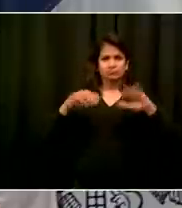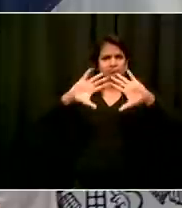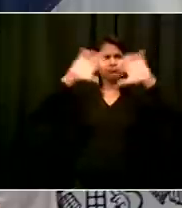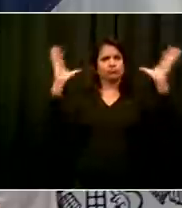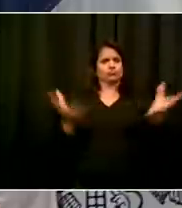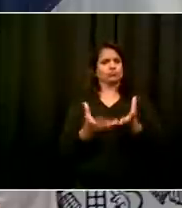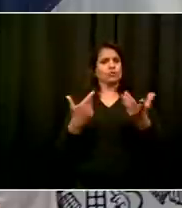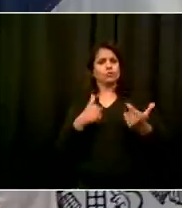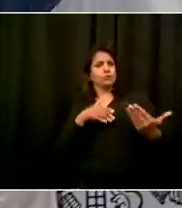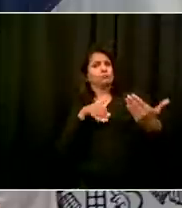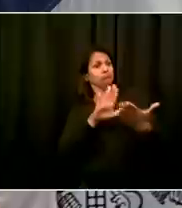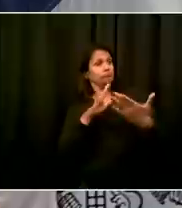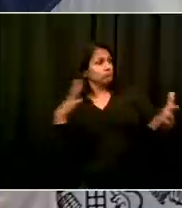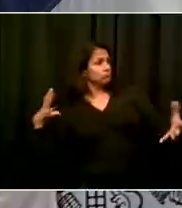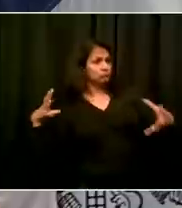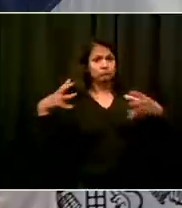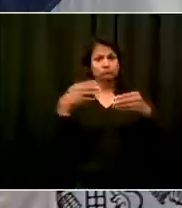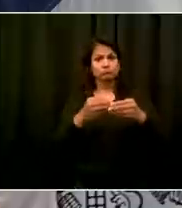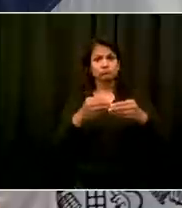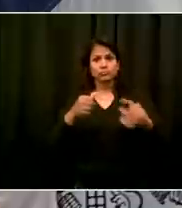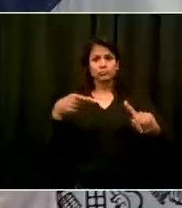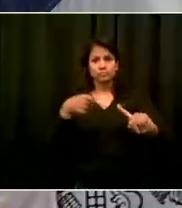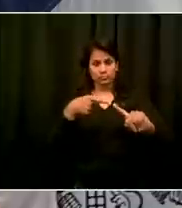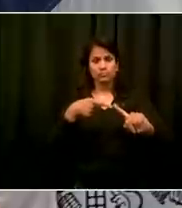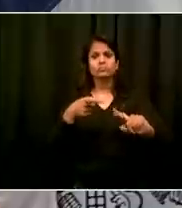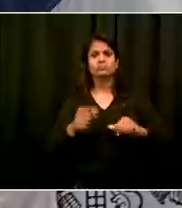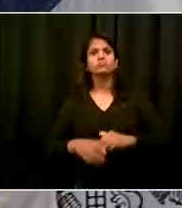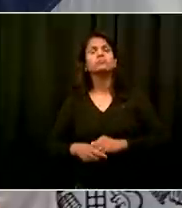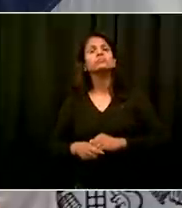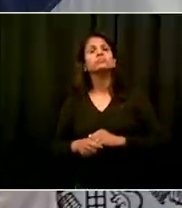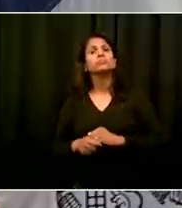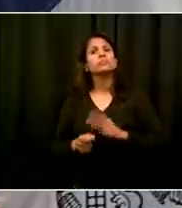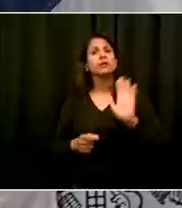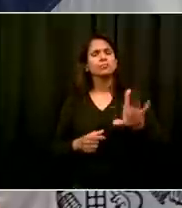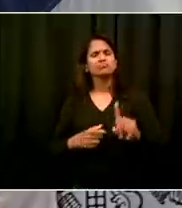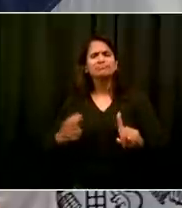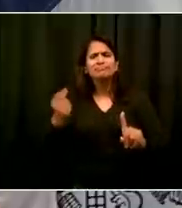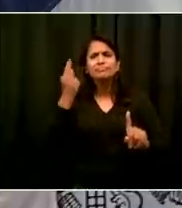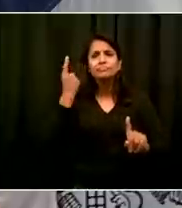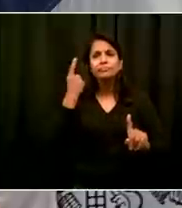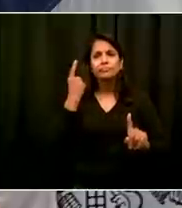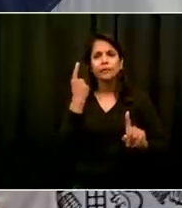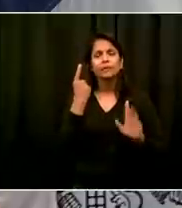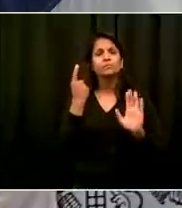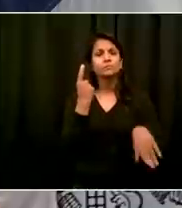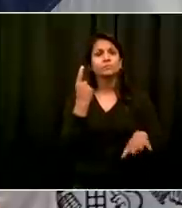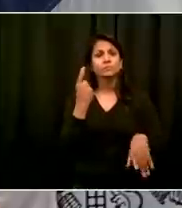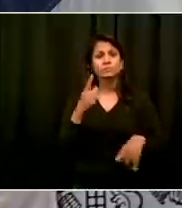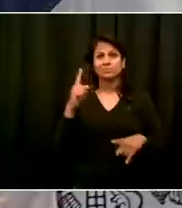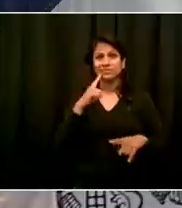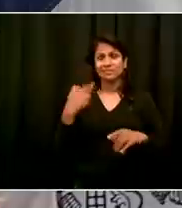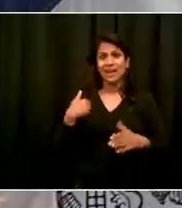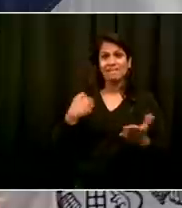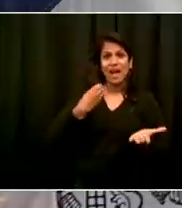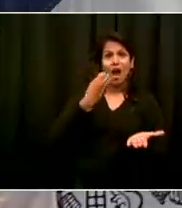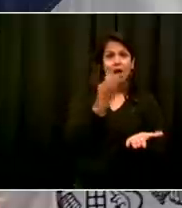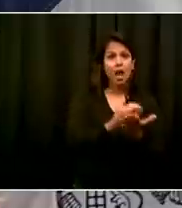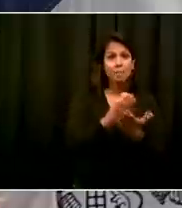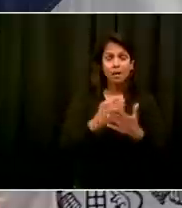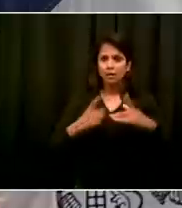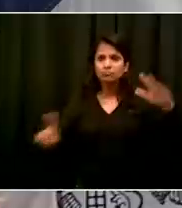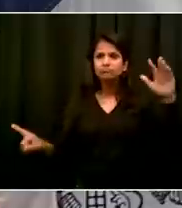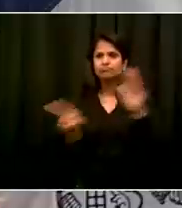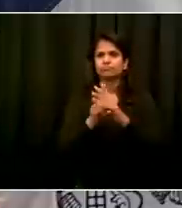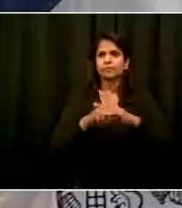and an economic crisis simultaneously, is we never want to fine people if we can find a way around it to achieve the same goal